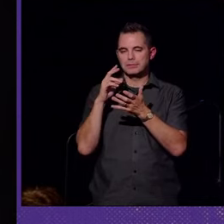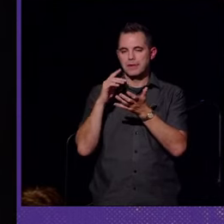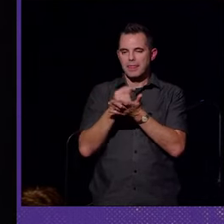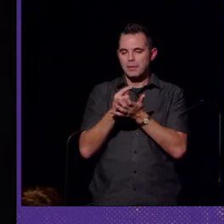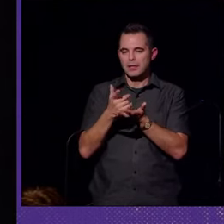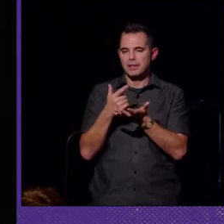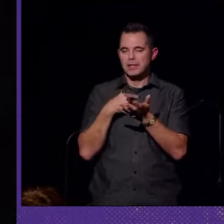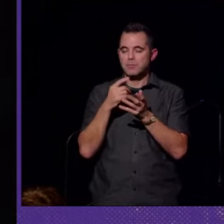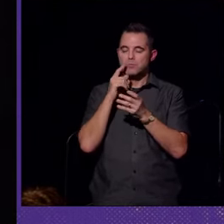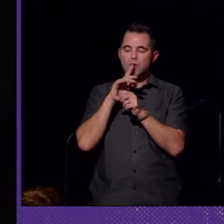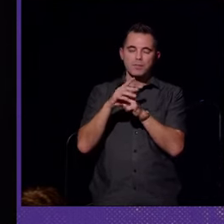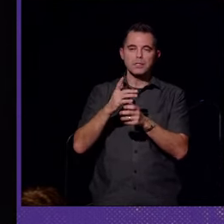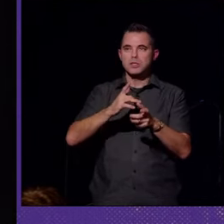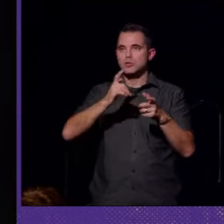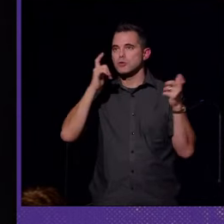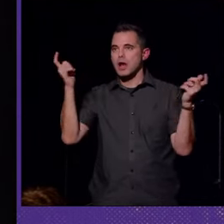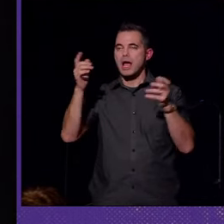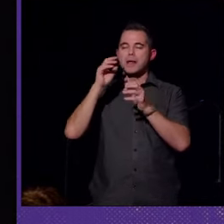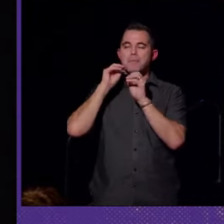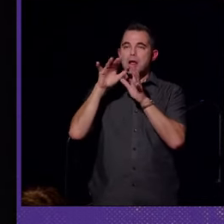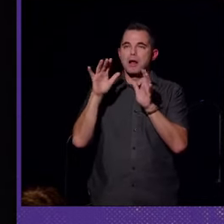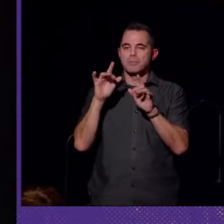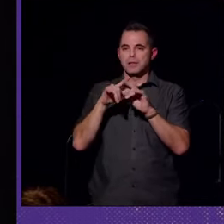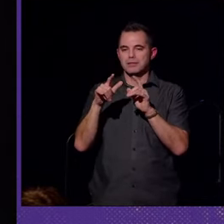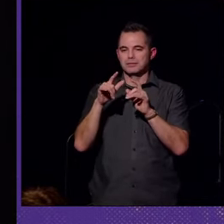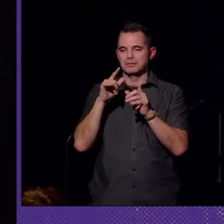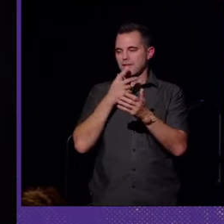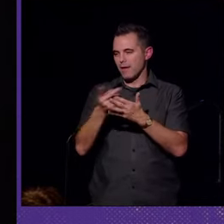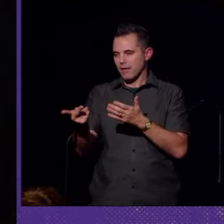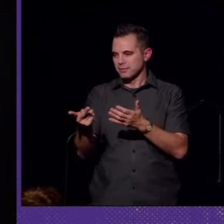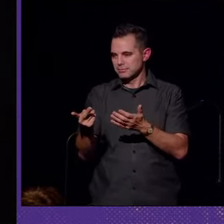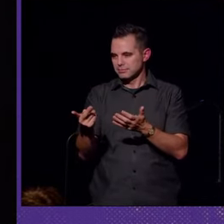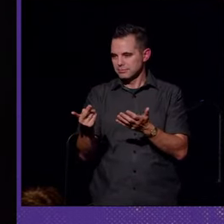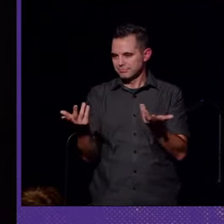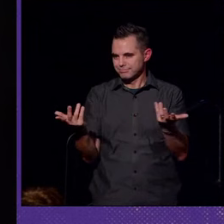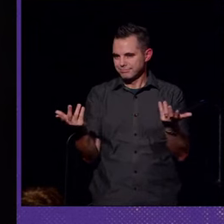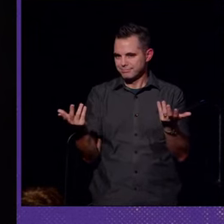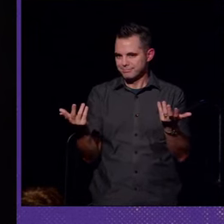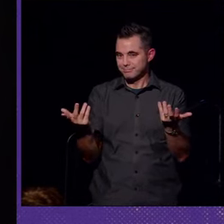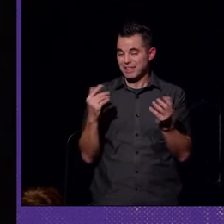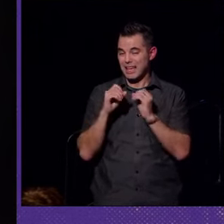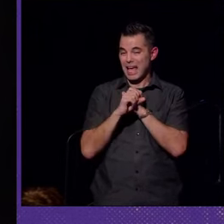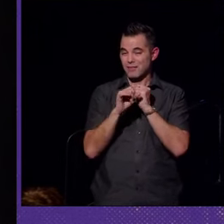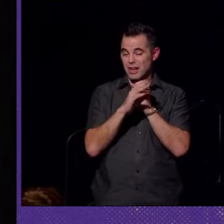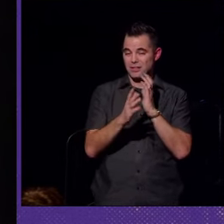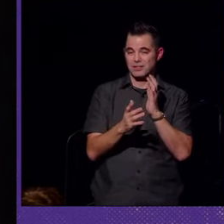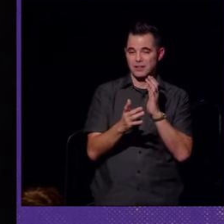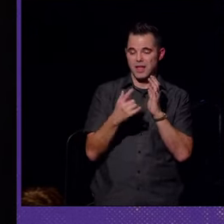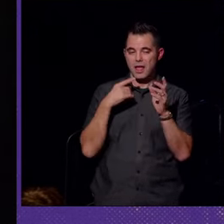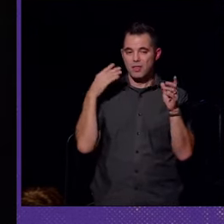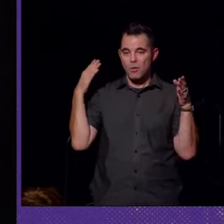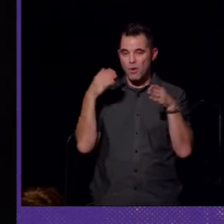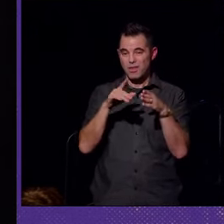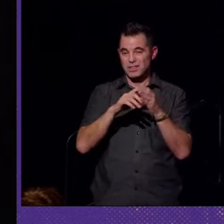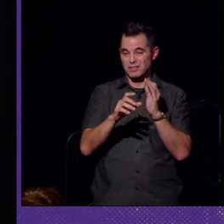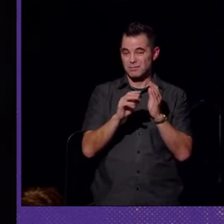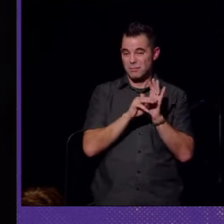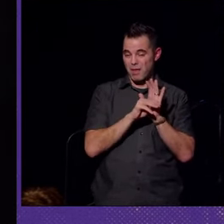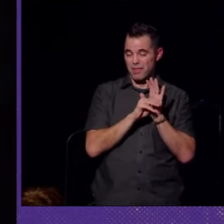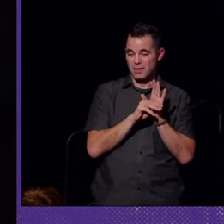grand miracles but often fail to deliver. And advertisers honed in this message.